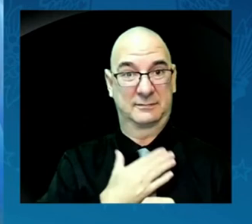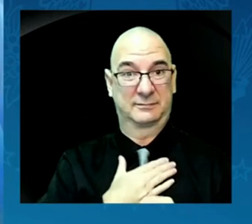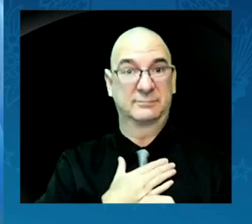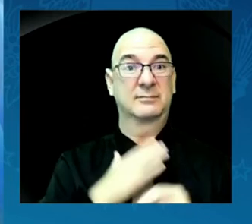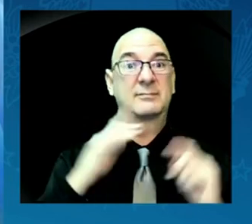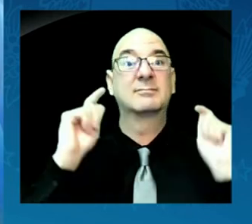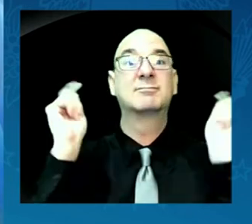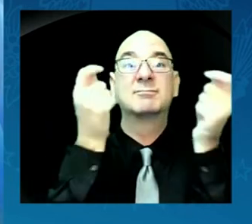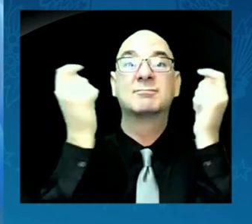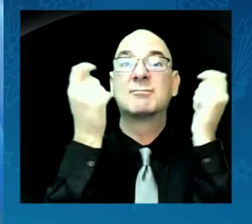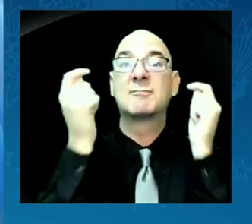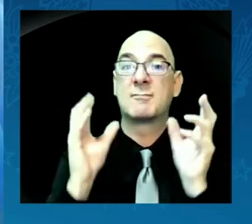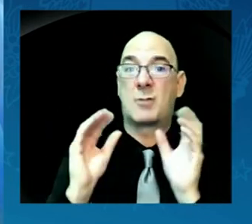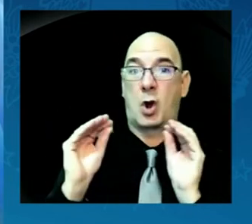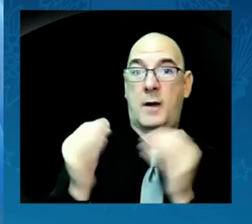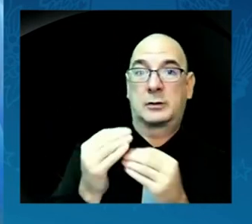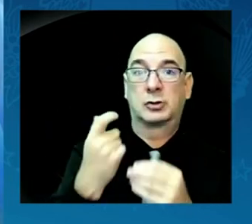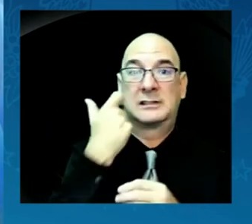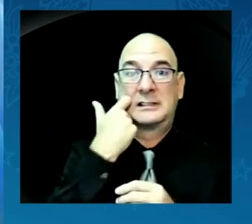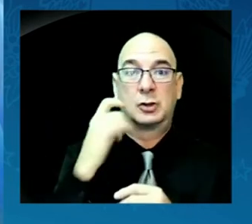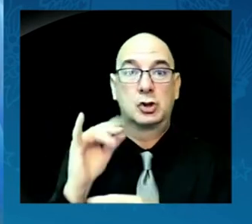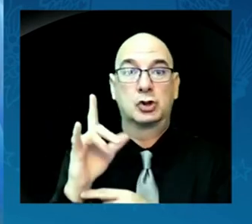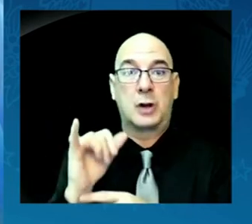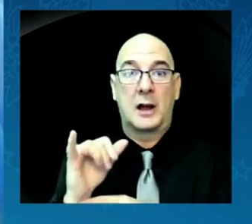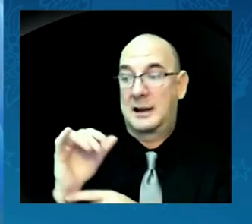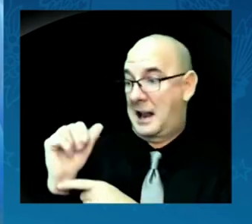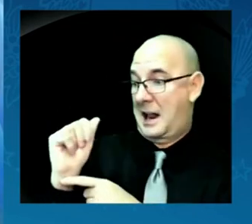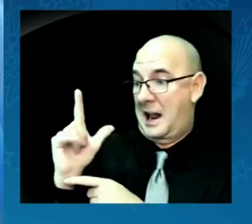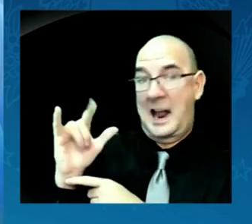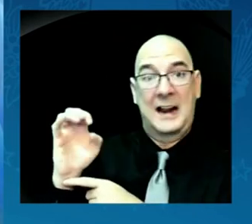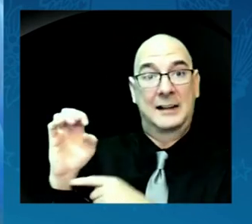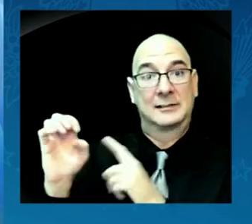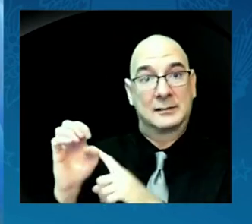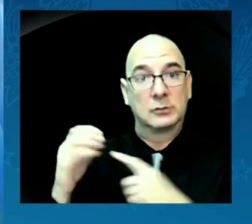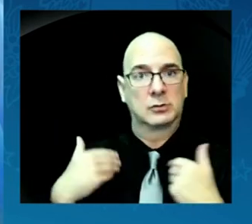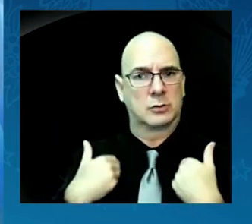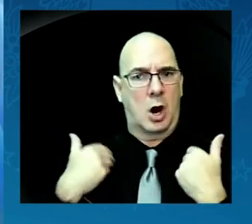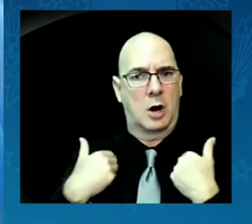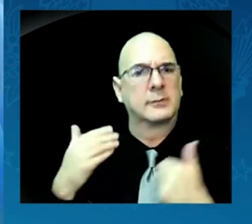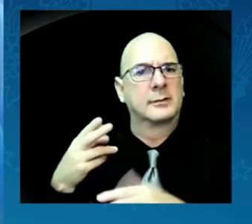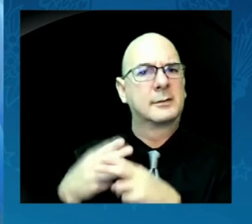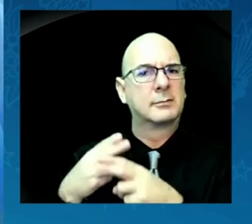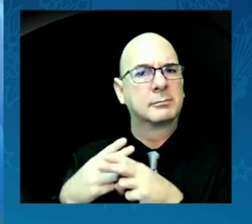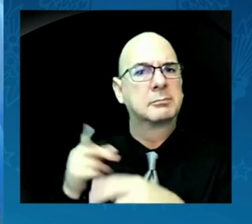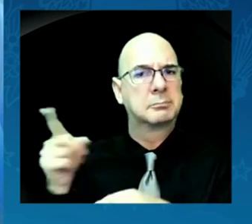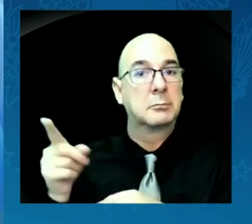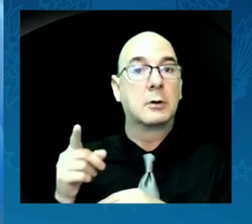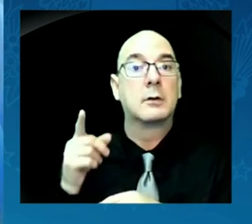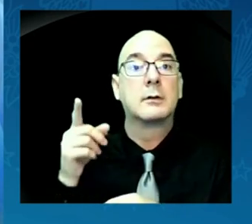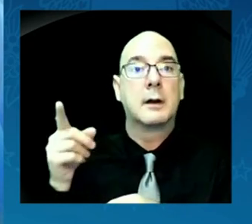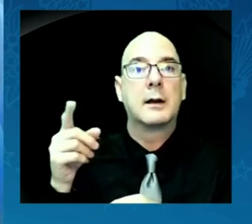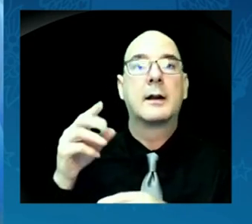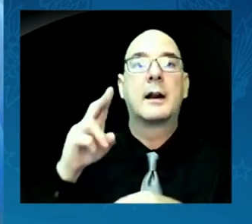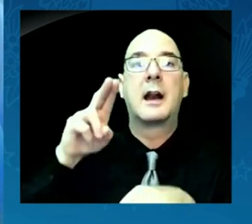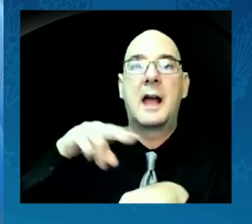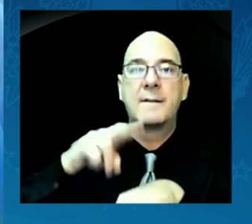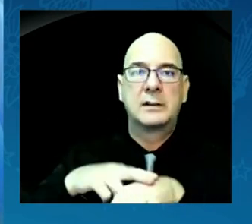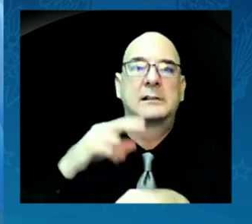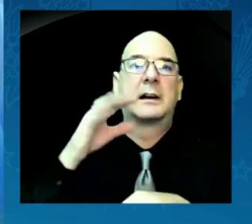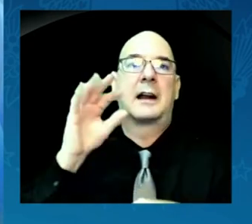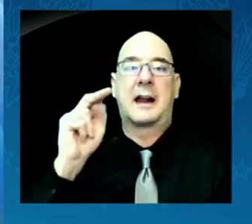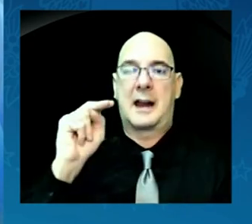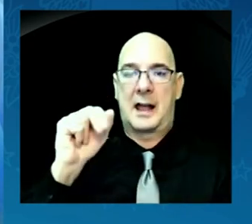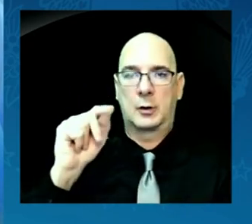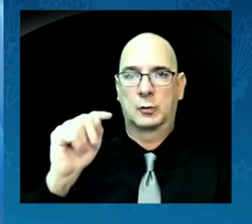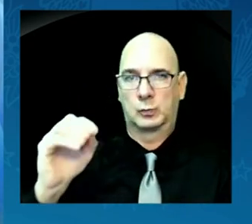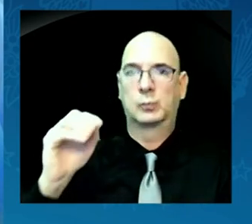from Allie Young. So Allie is from the Navajo Nation. And she's an incredible young leader. Last